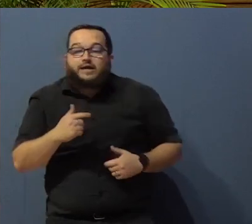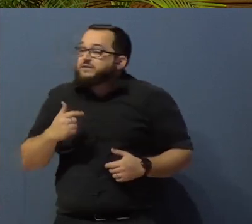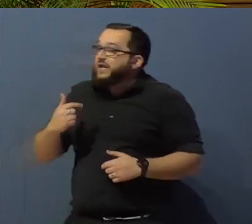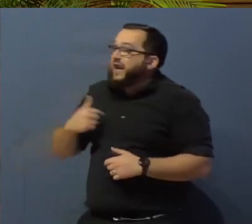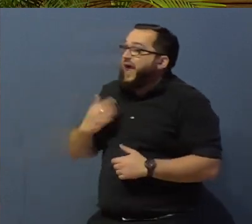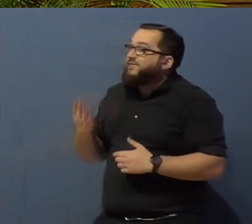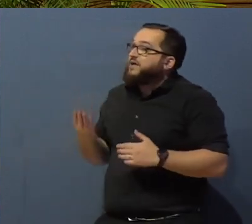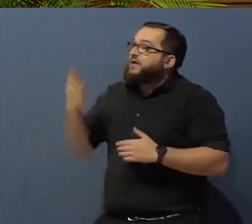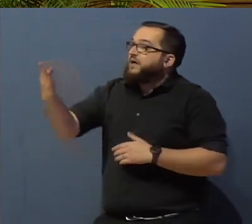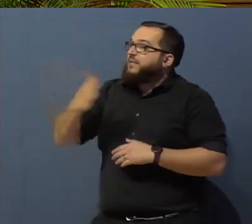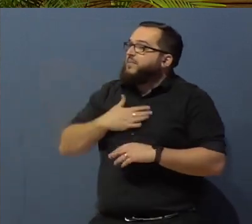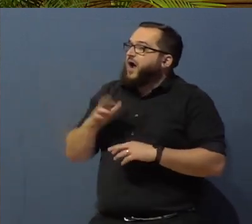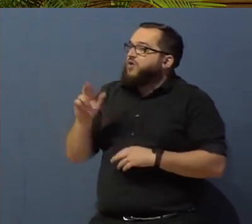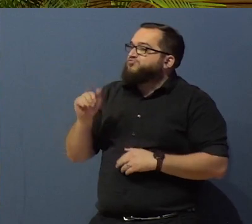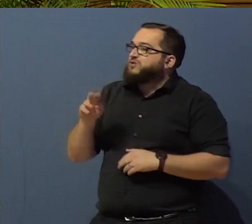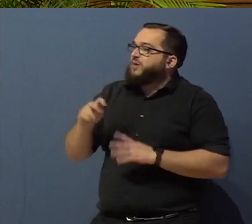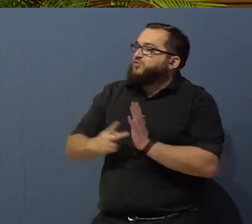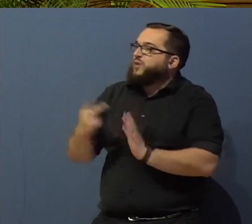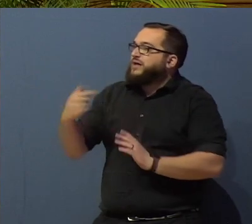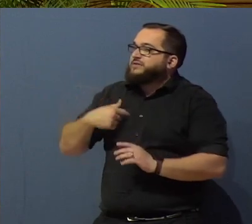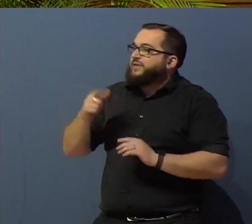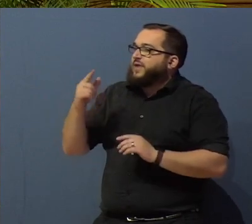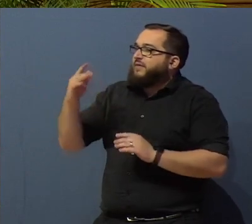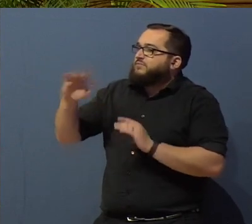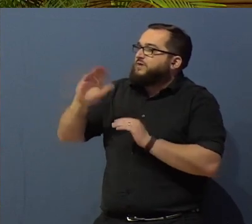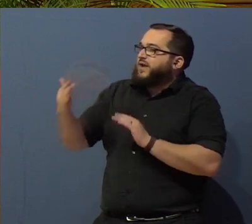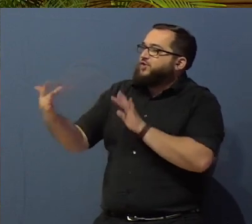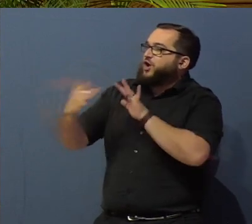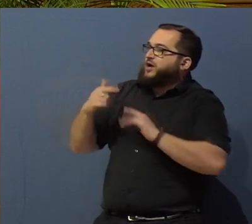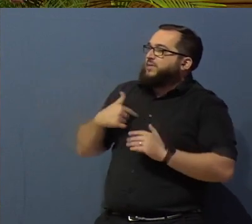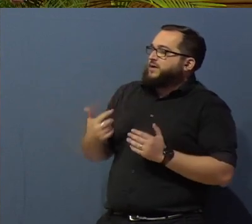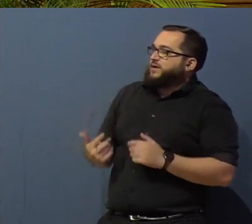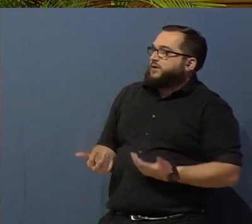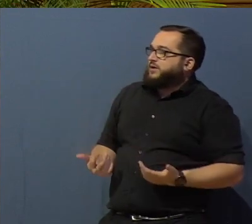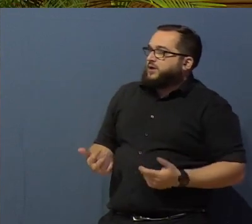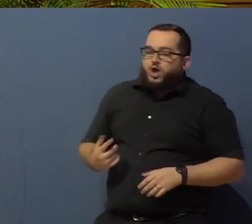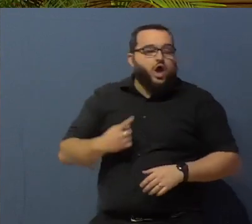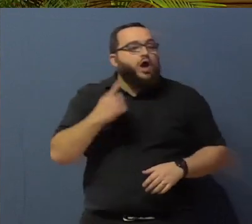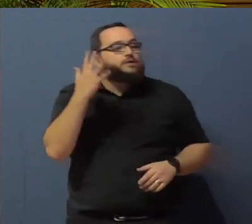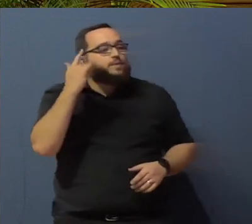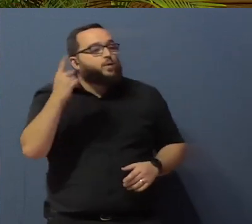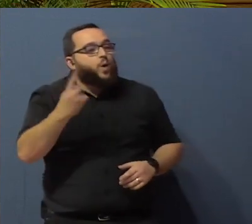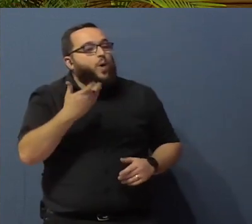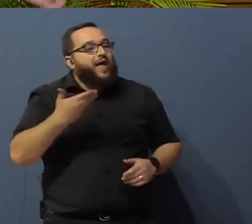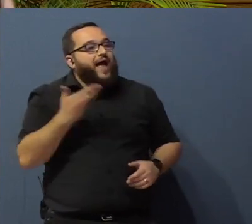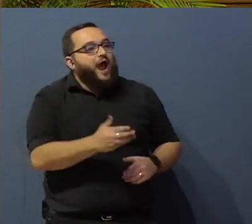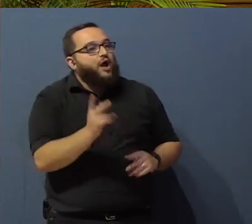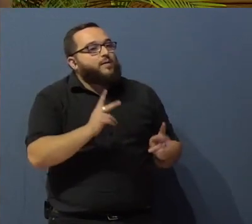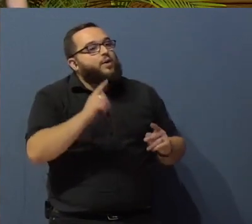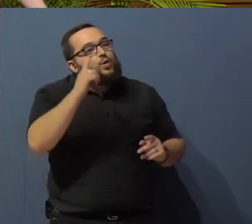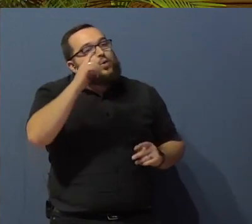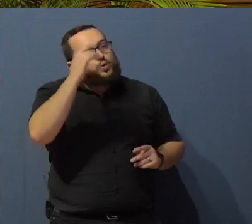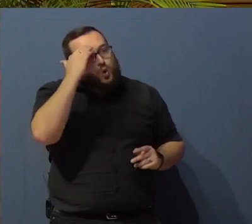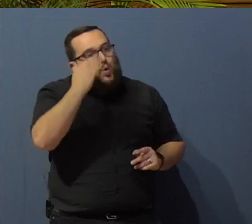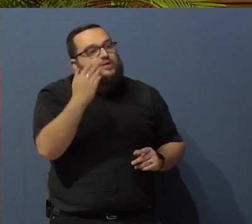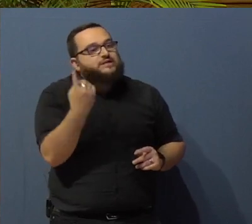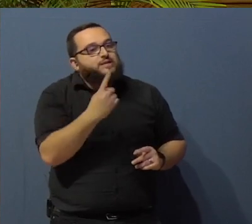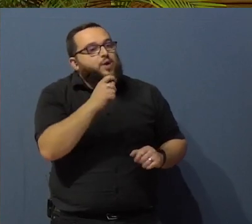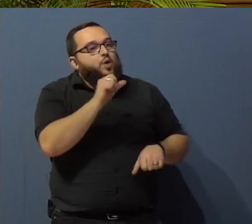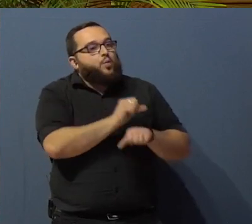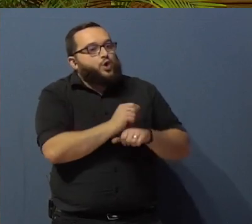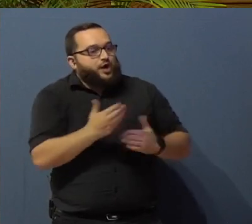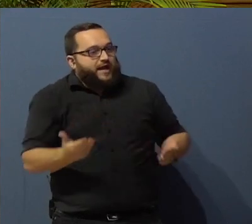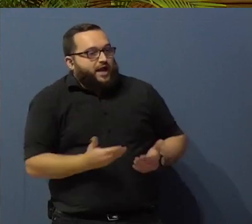resume twice in there, and I've never heard anything back. She said, that's because we only hire people who know someone who works here. You come